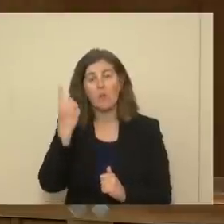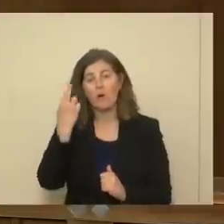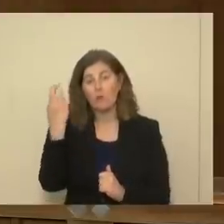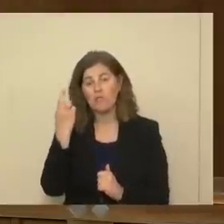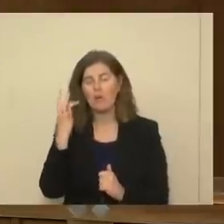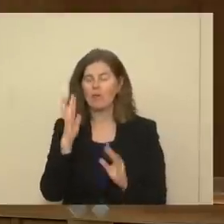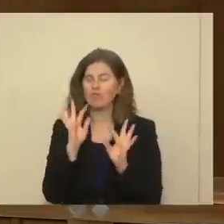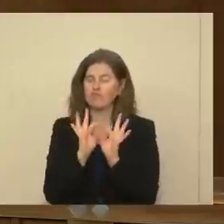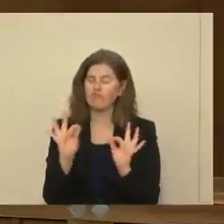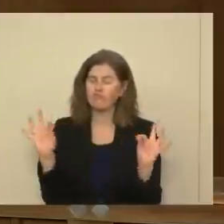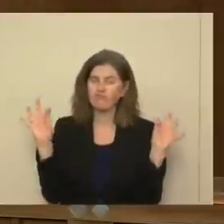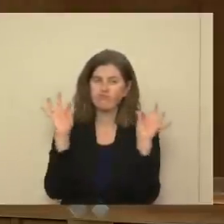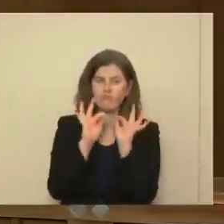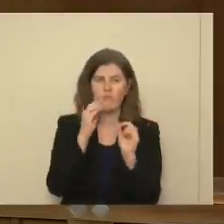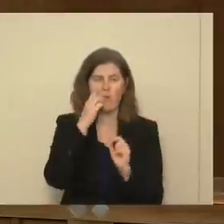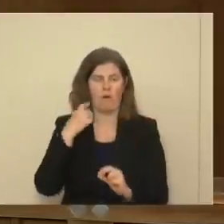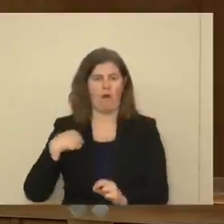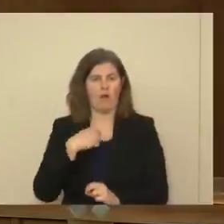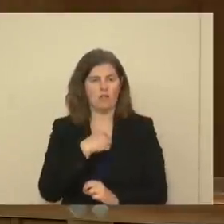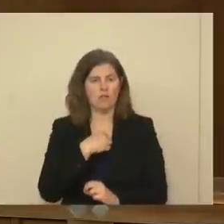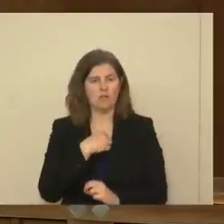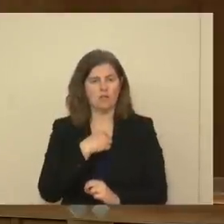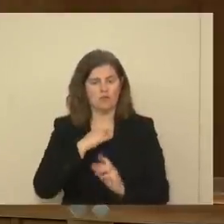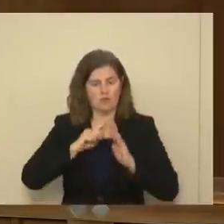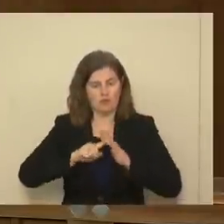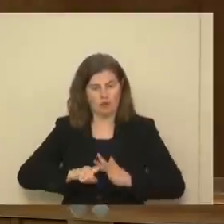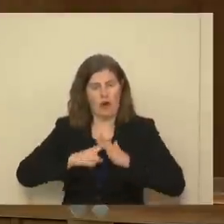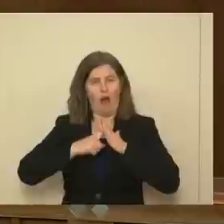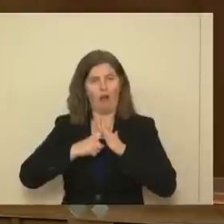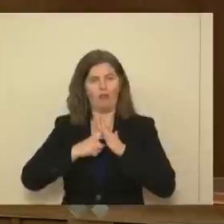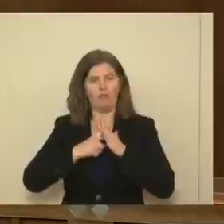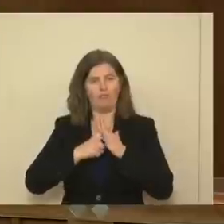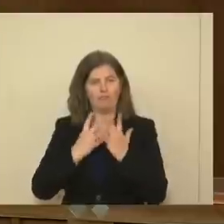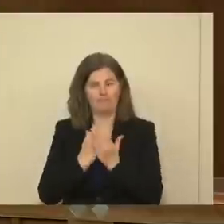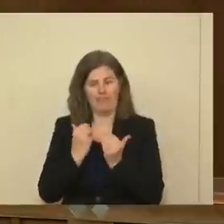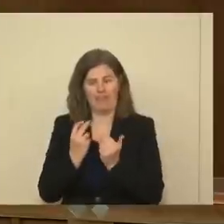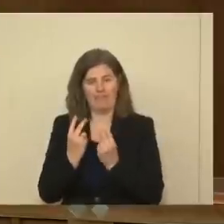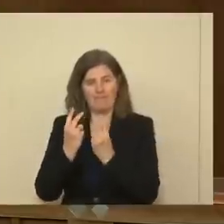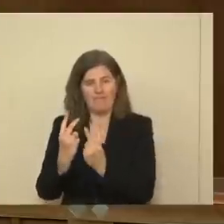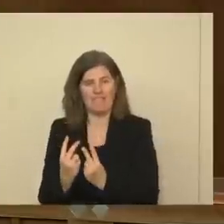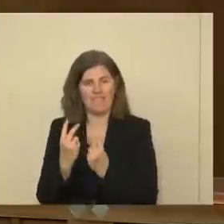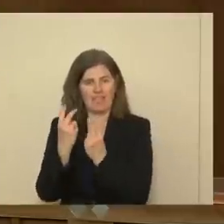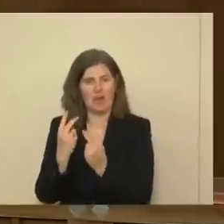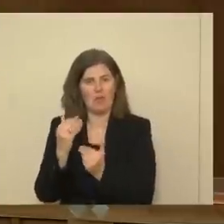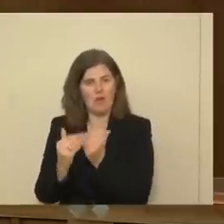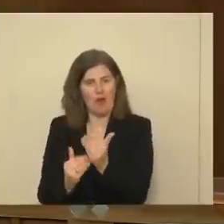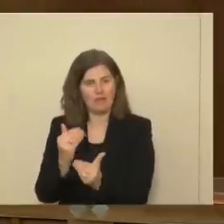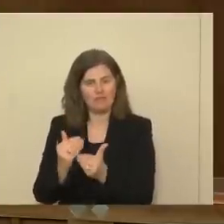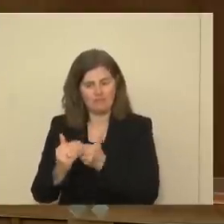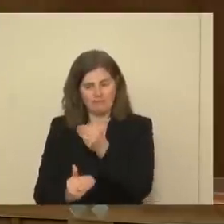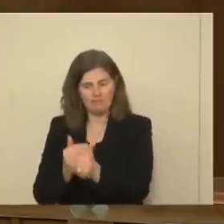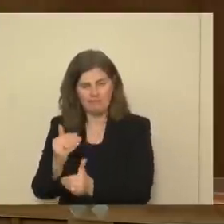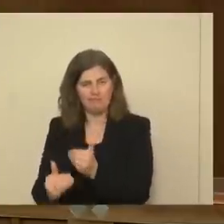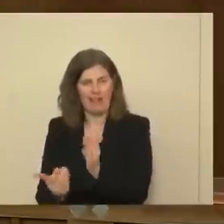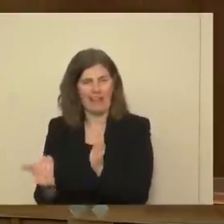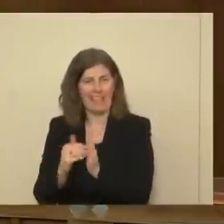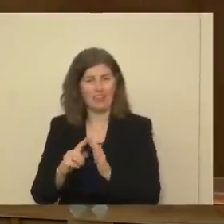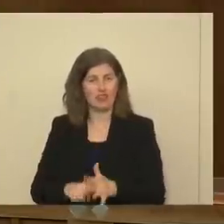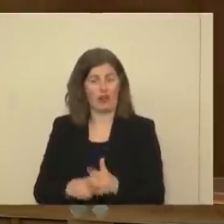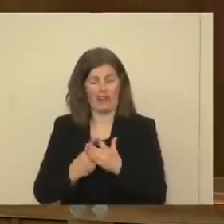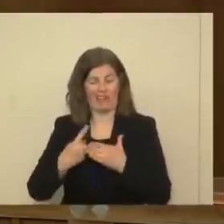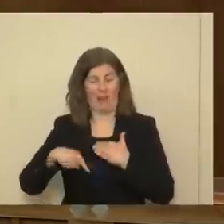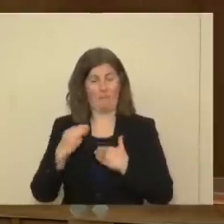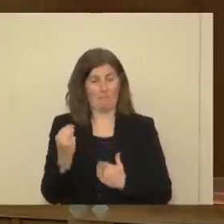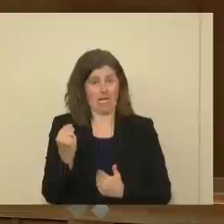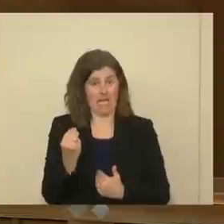reasons why it's so important for us to start the visitation process in these long-term care facilities. Again, starting on